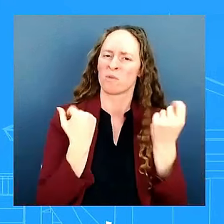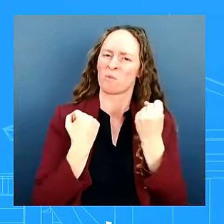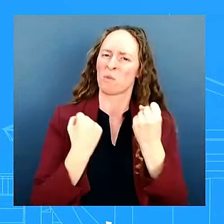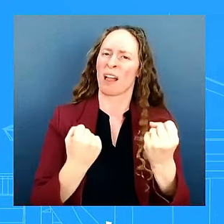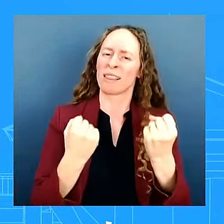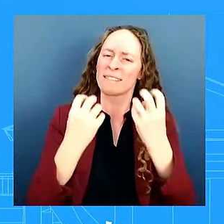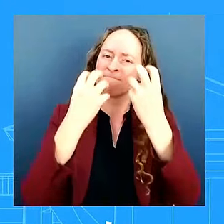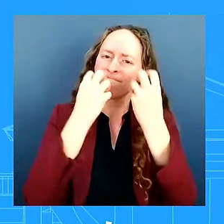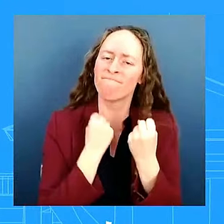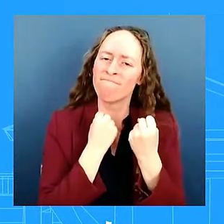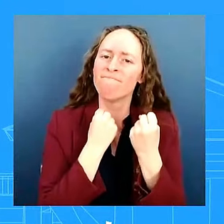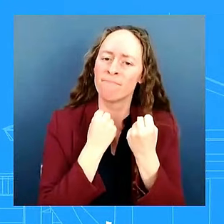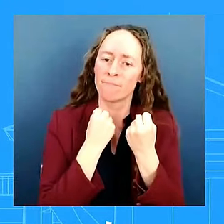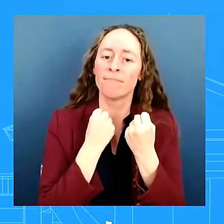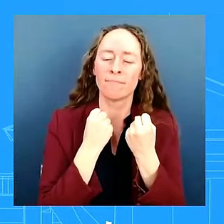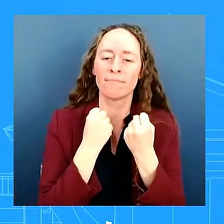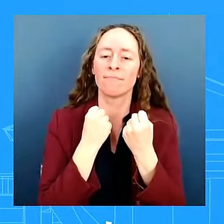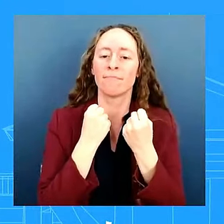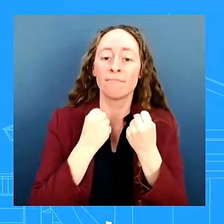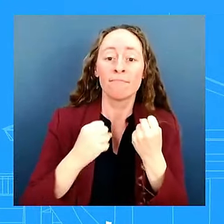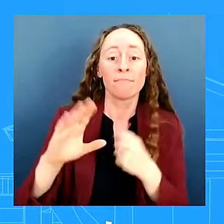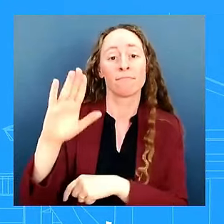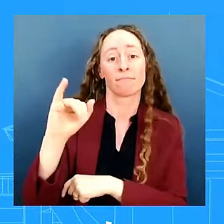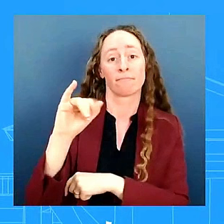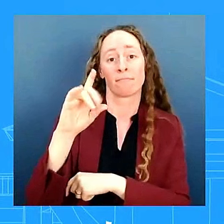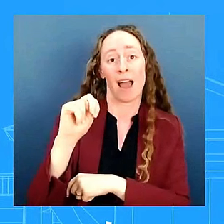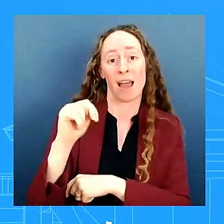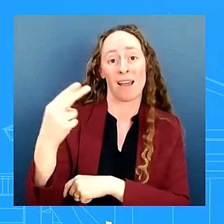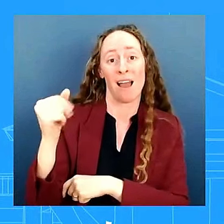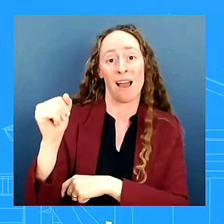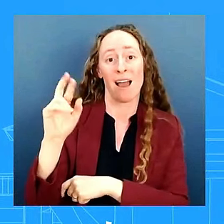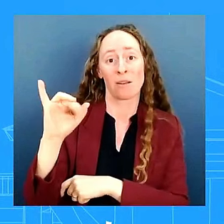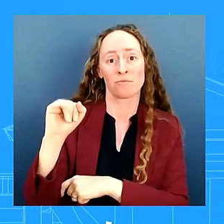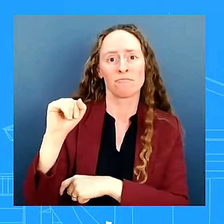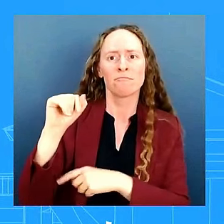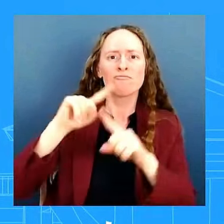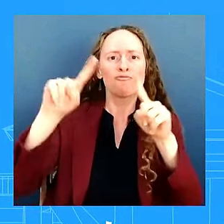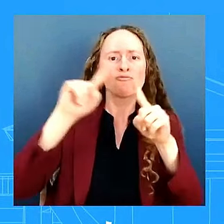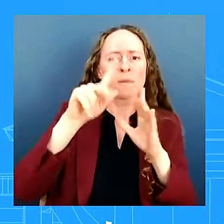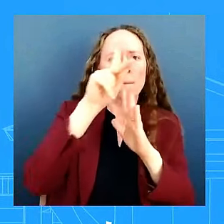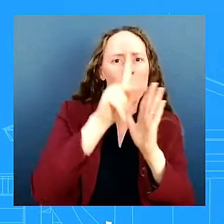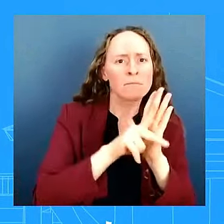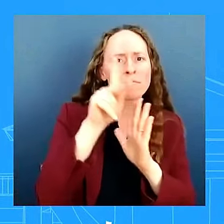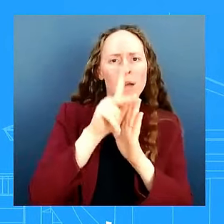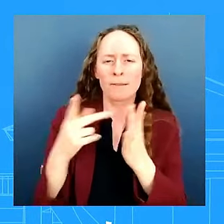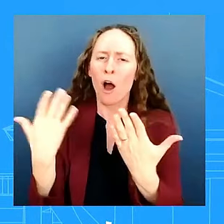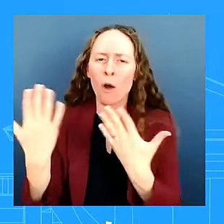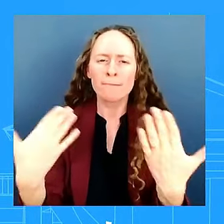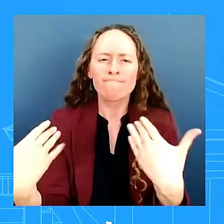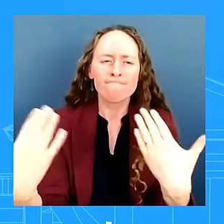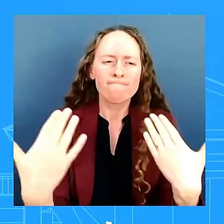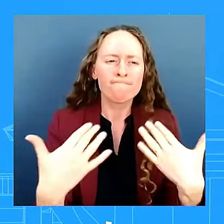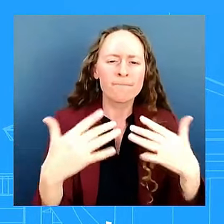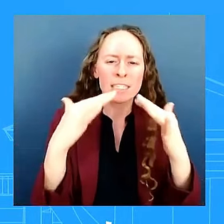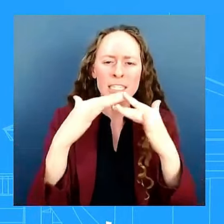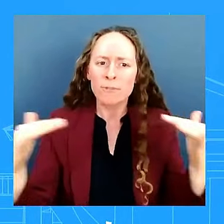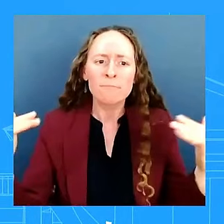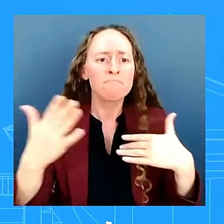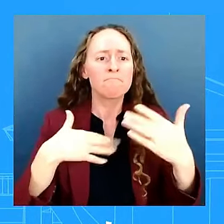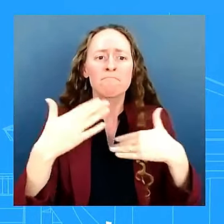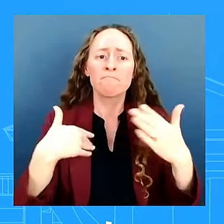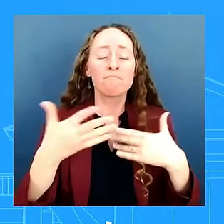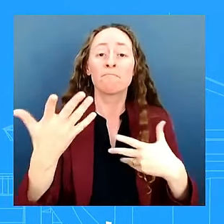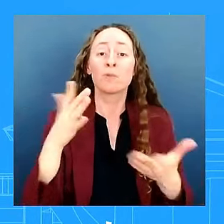that the biden harris has moved forward you've seen that uh whether it is schools or our militaries or our businesses uh even in